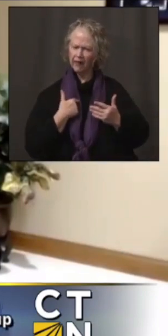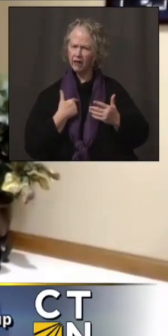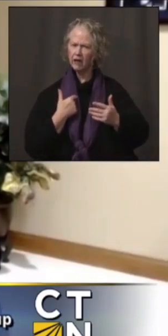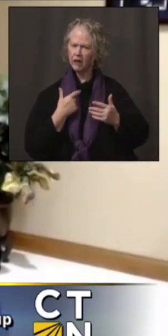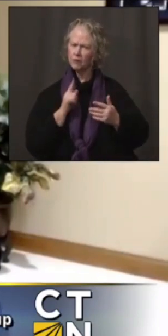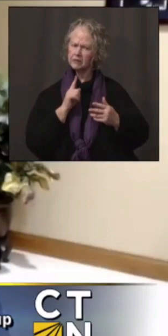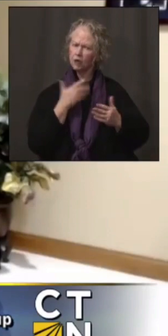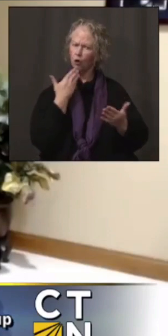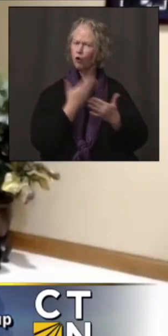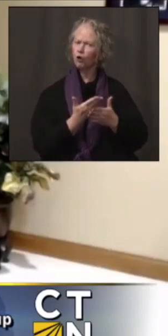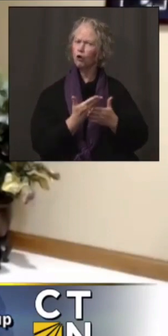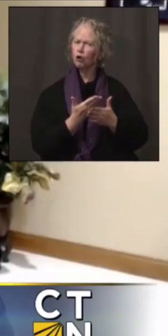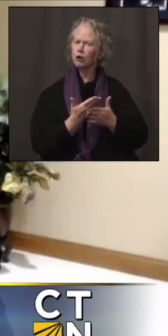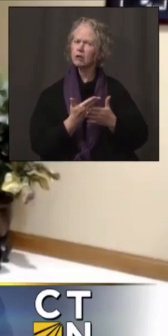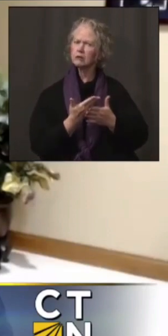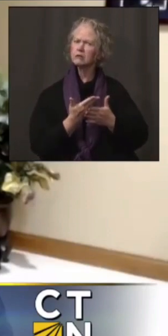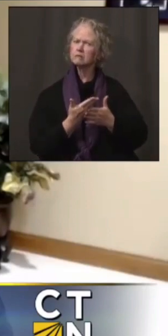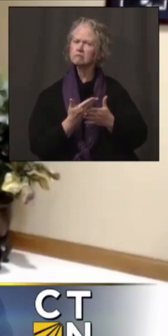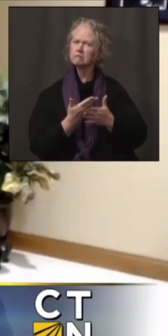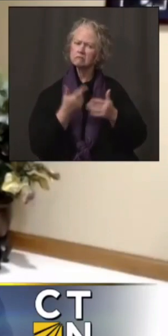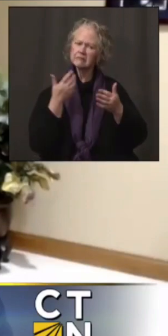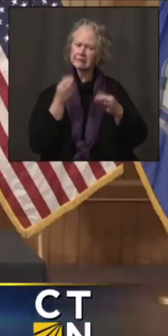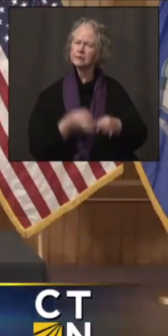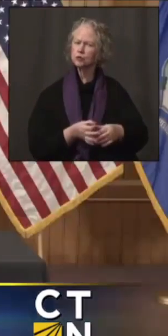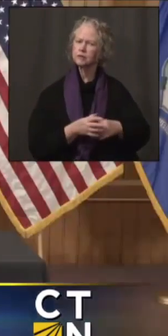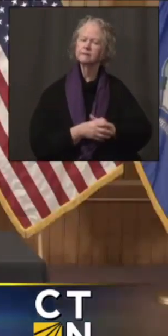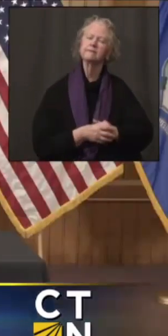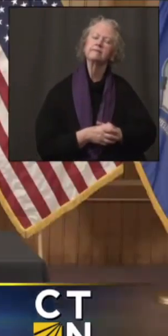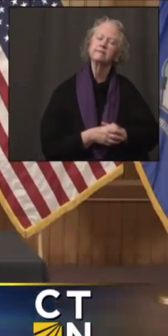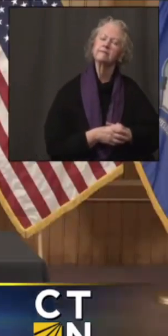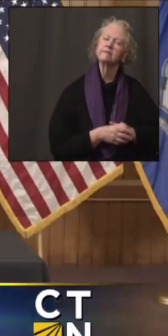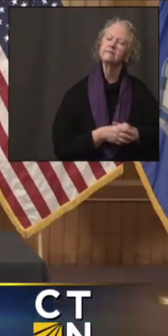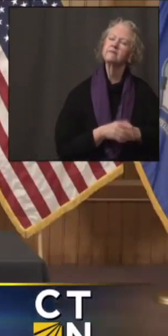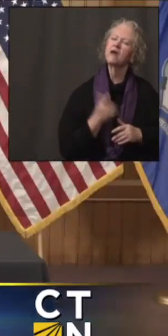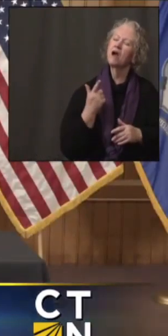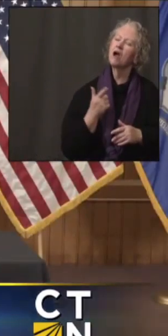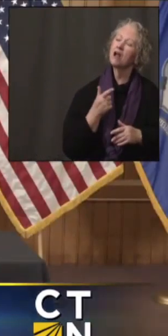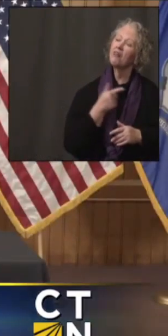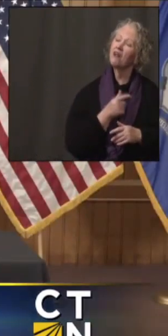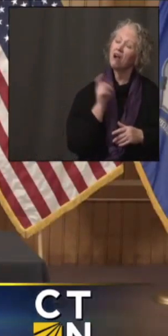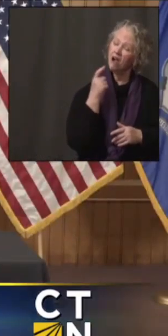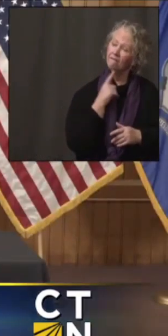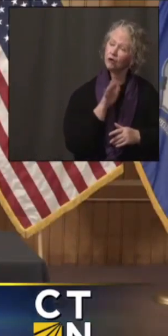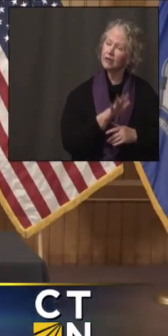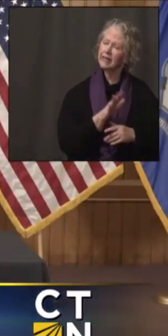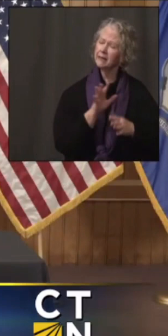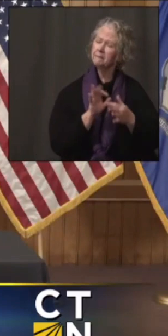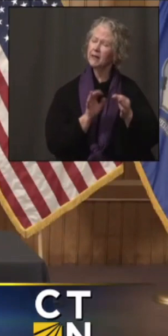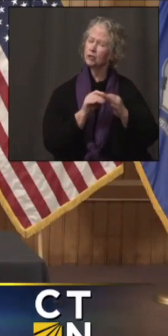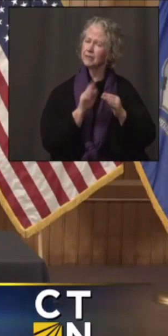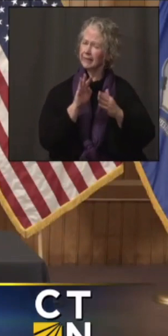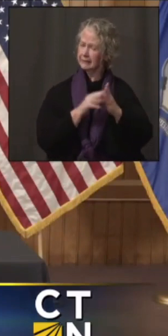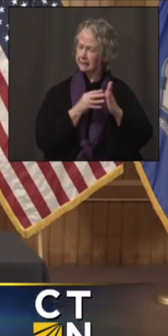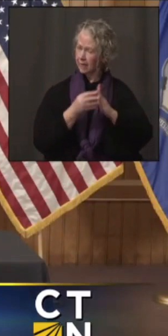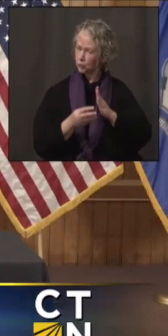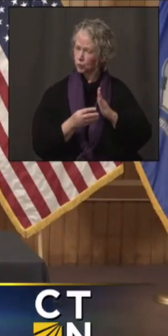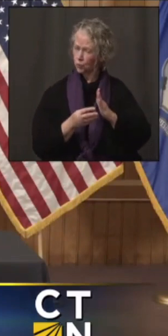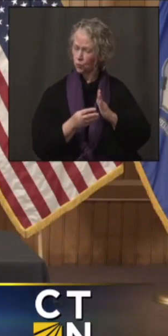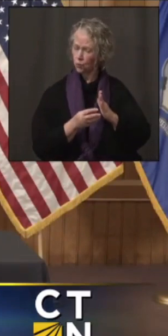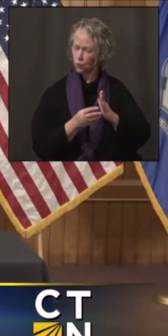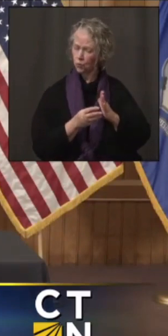decent place. Okay. And in terms of, uh, this, this schedule that the governor mentioned, uh, earlier, uh, in the,